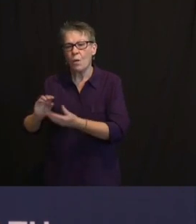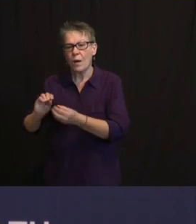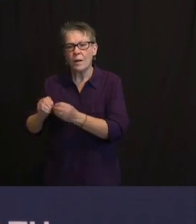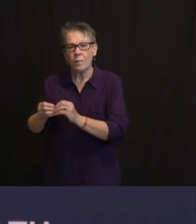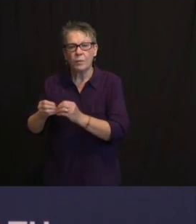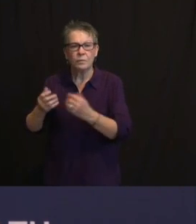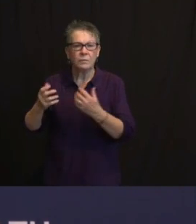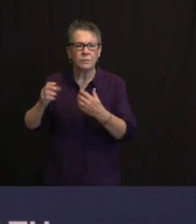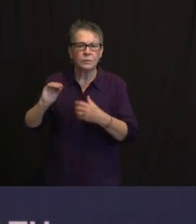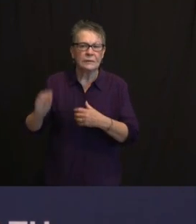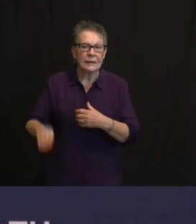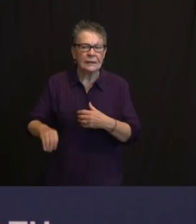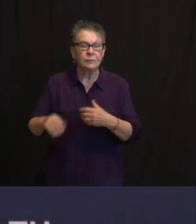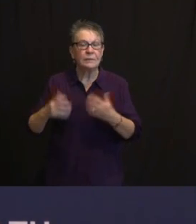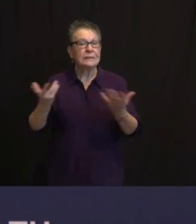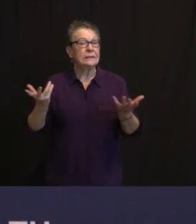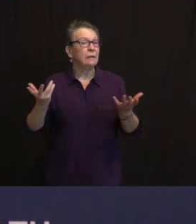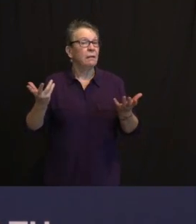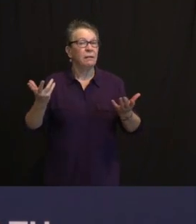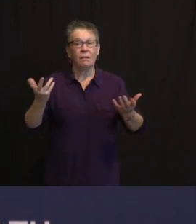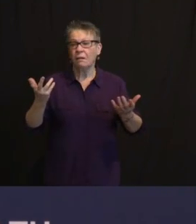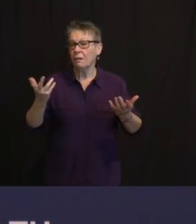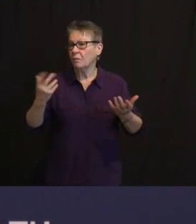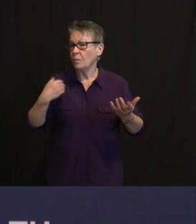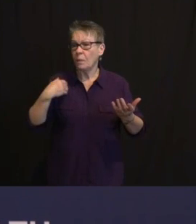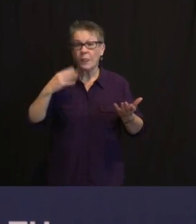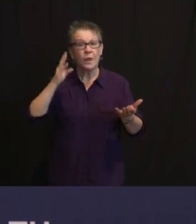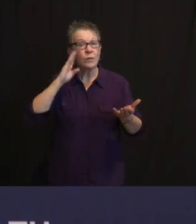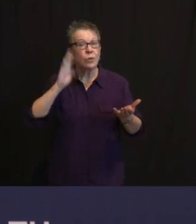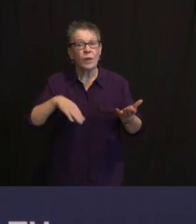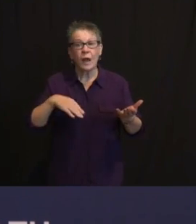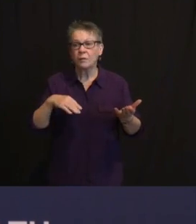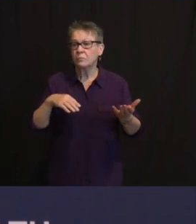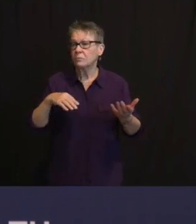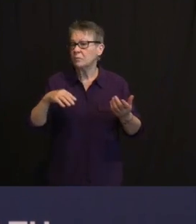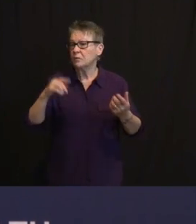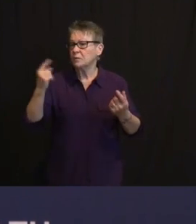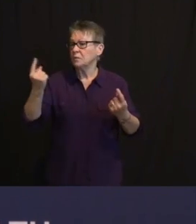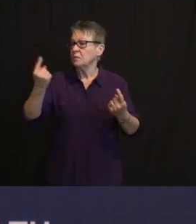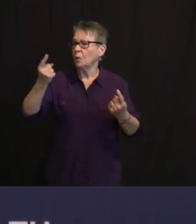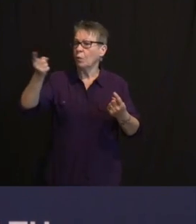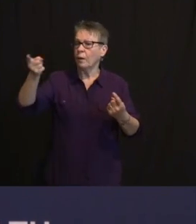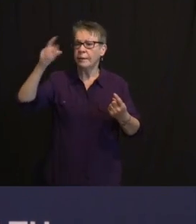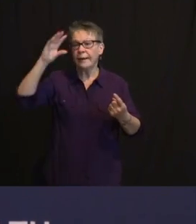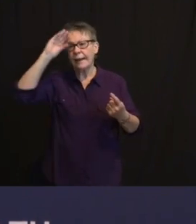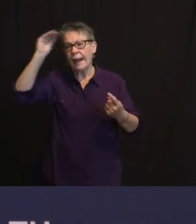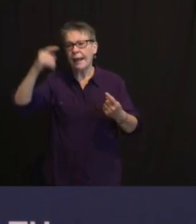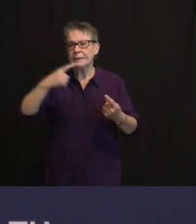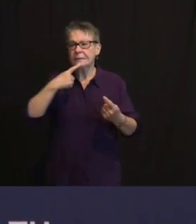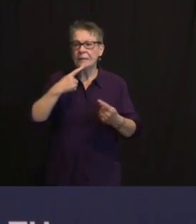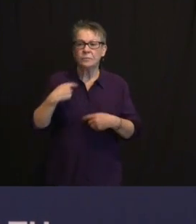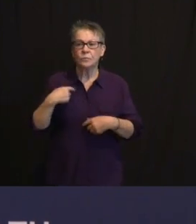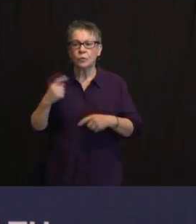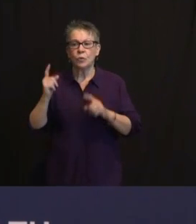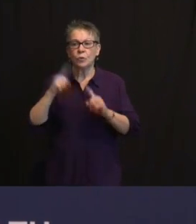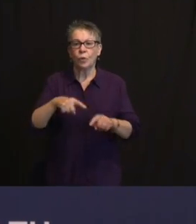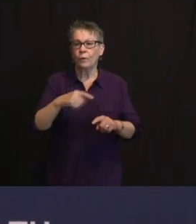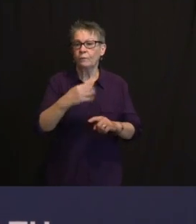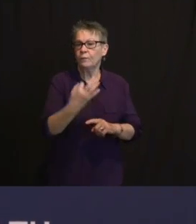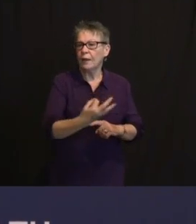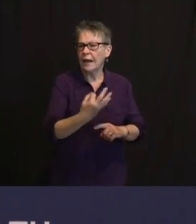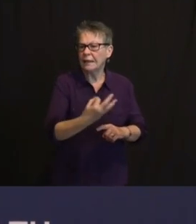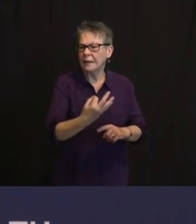MORNING AT 9 O'CLOCK FOR HIS SECOND DOSE. WE HAVE THAT. THAT'S ALLOCATED TO YOU. SO THERE'S A